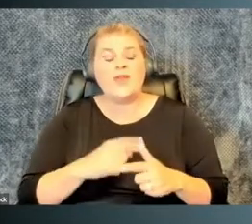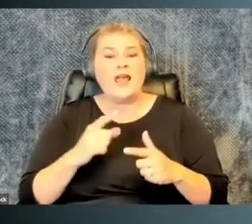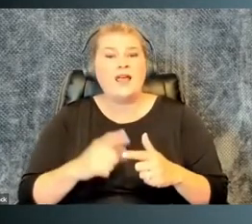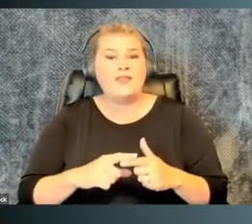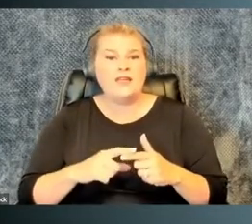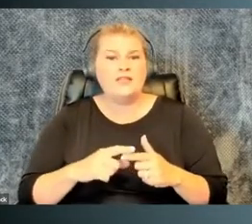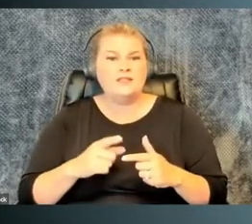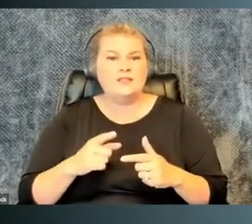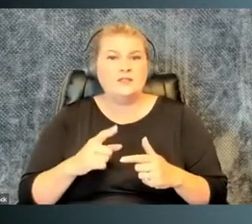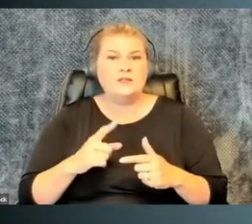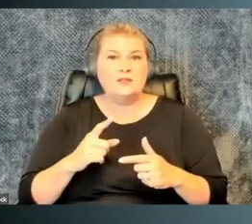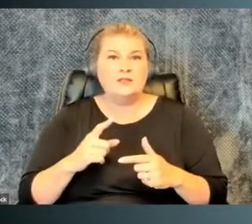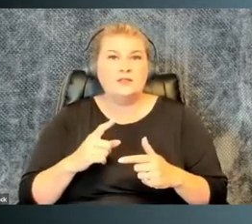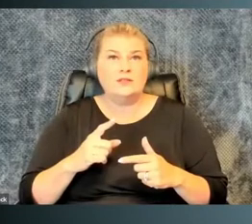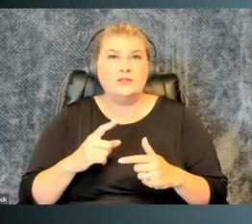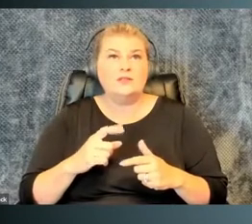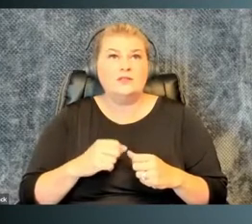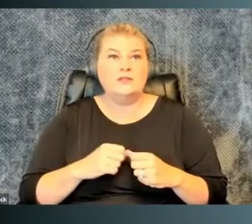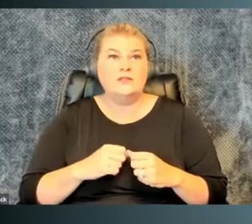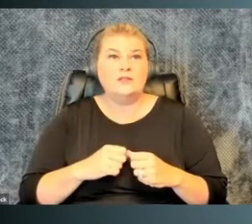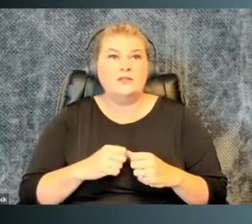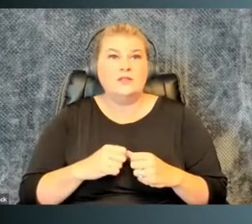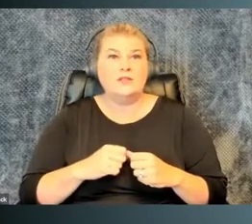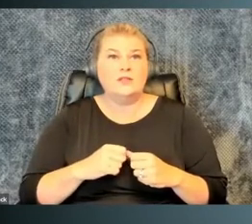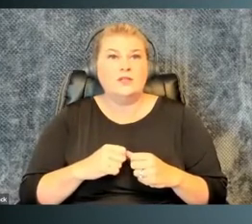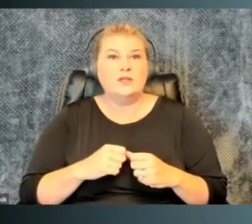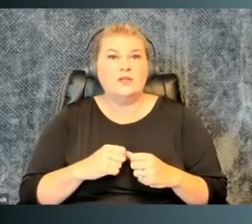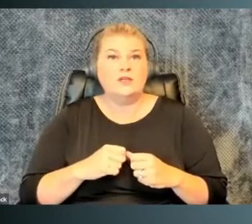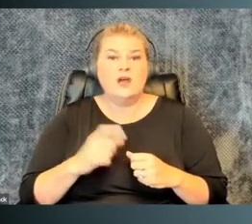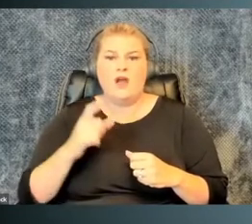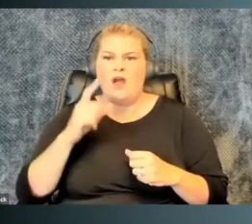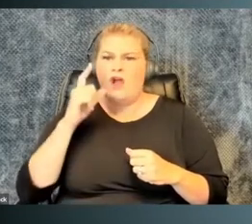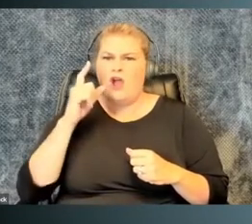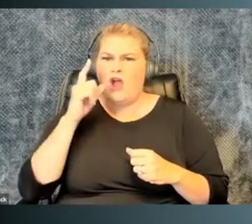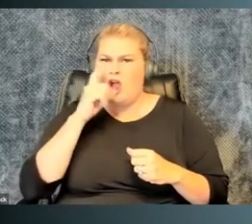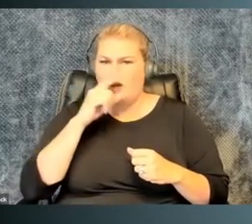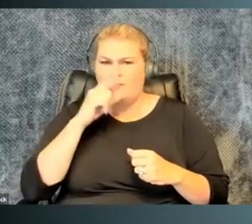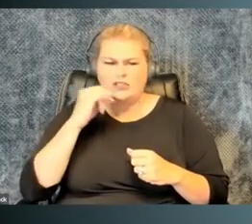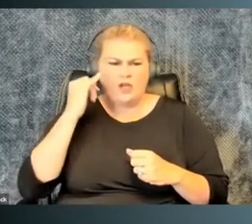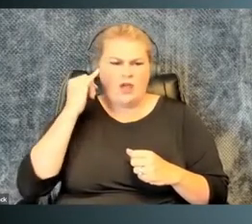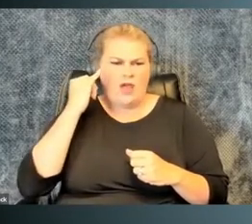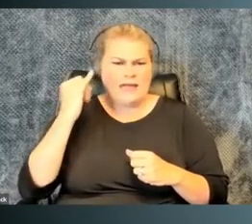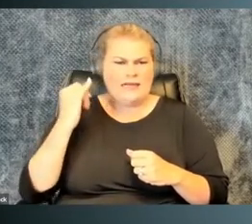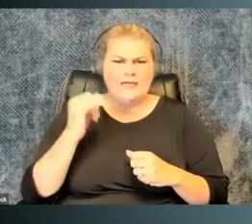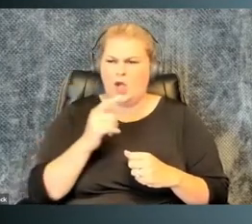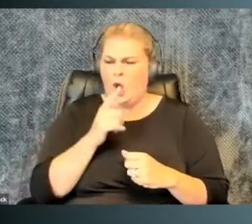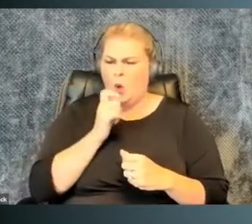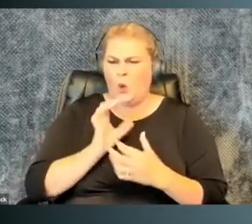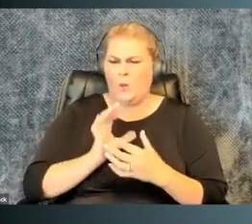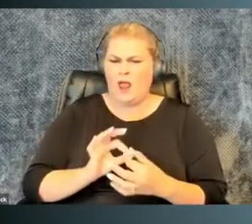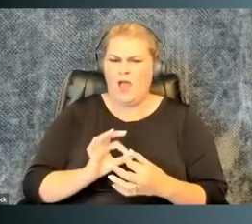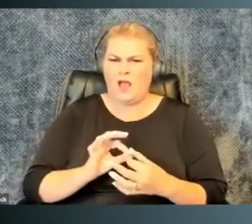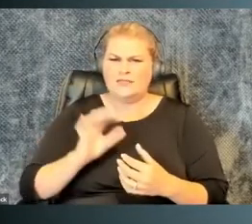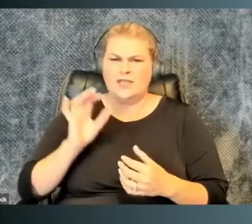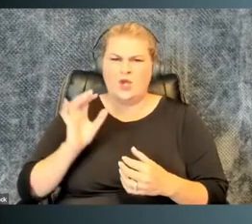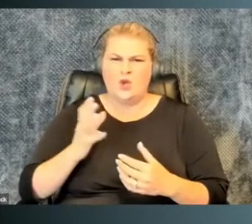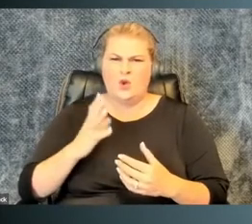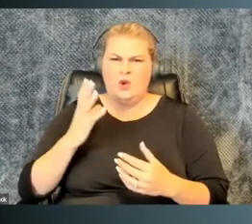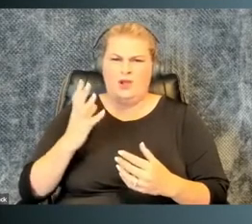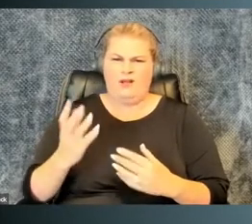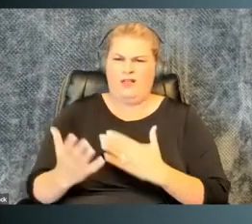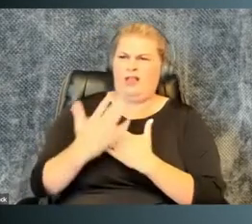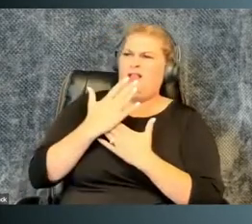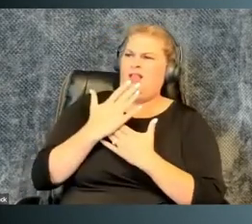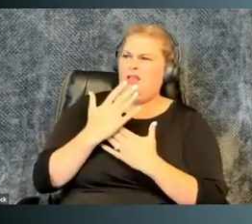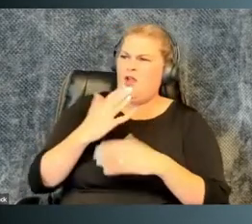and then to be pushed back upon by artificial ideas about who belongs,